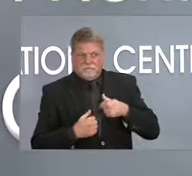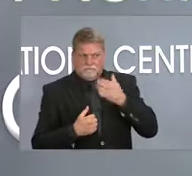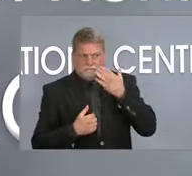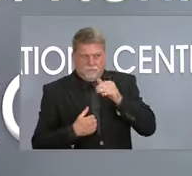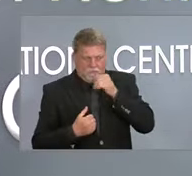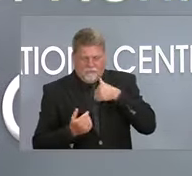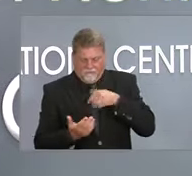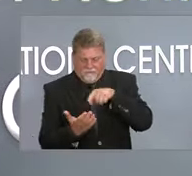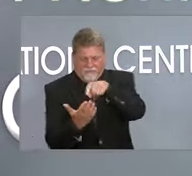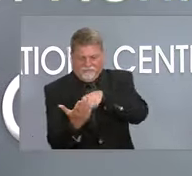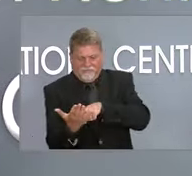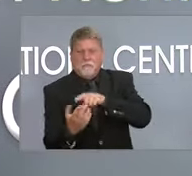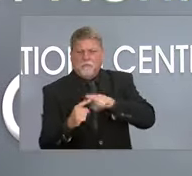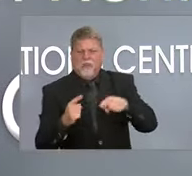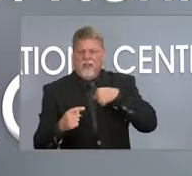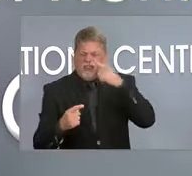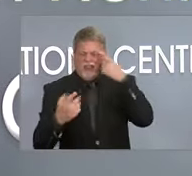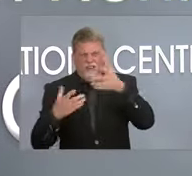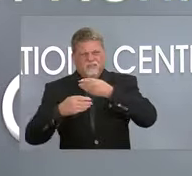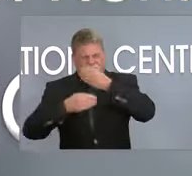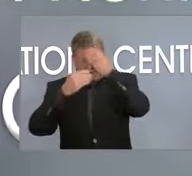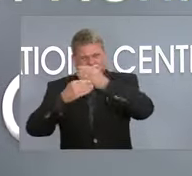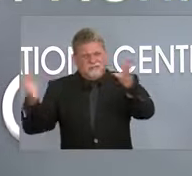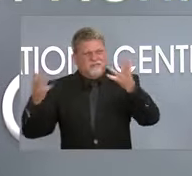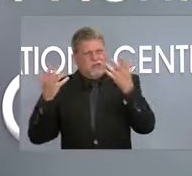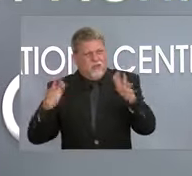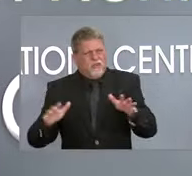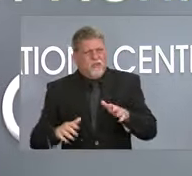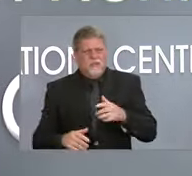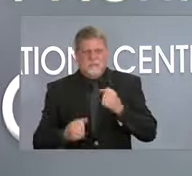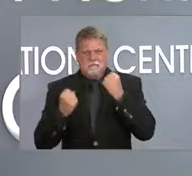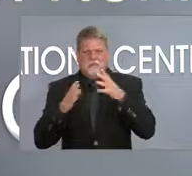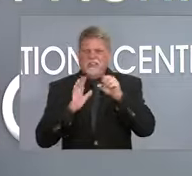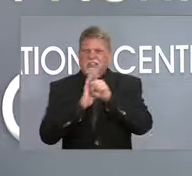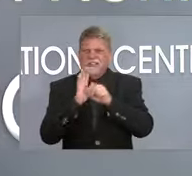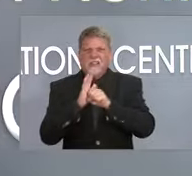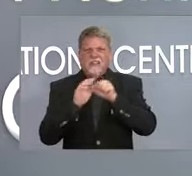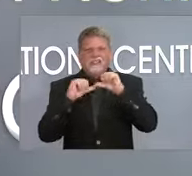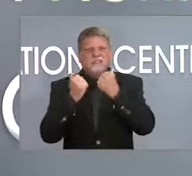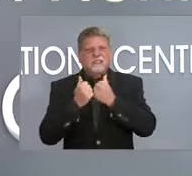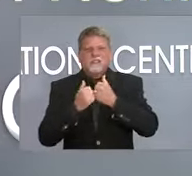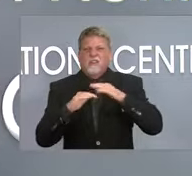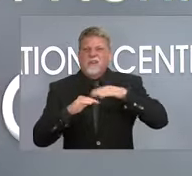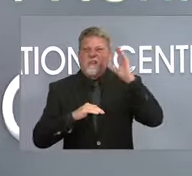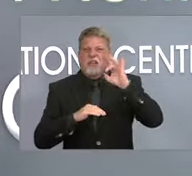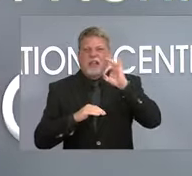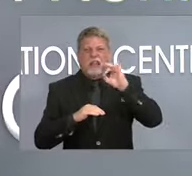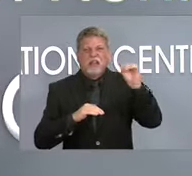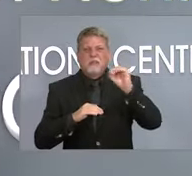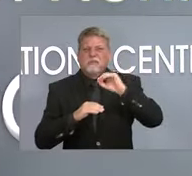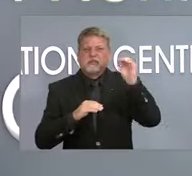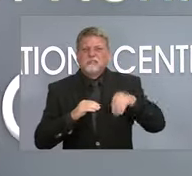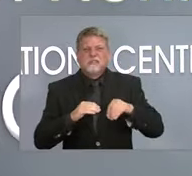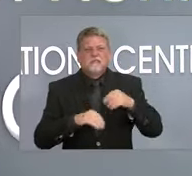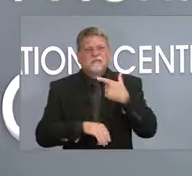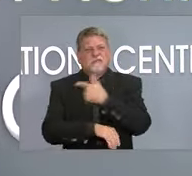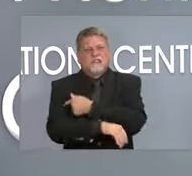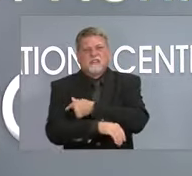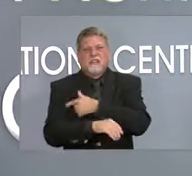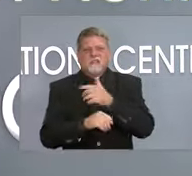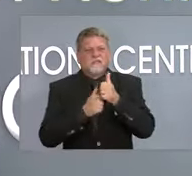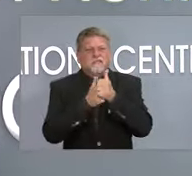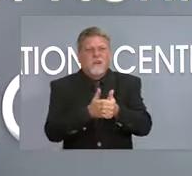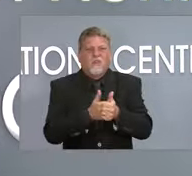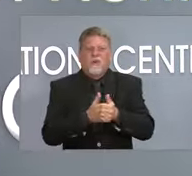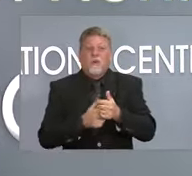front of me, but we know that we have a lot of agencies that are in the 80s and even better than that. You know, the